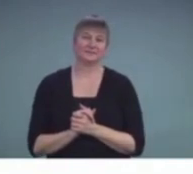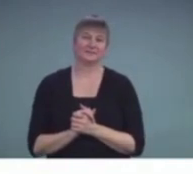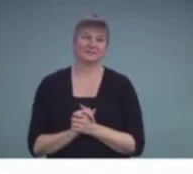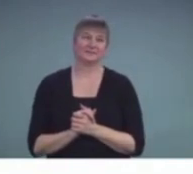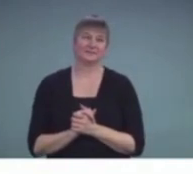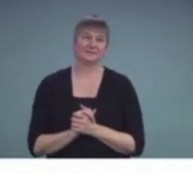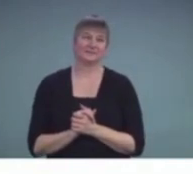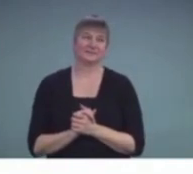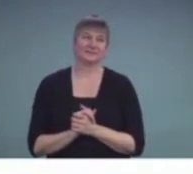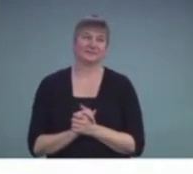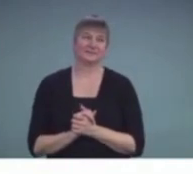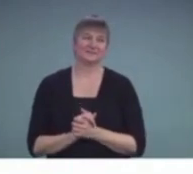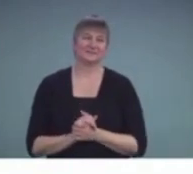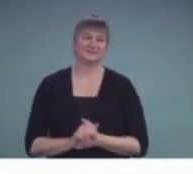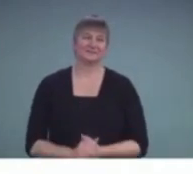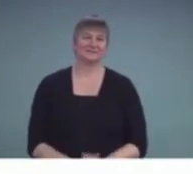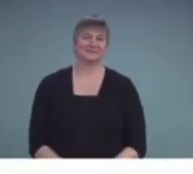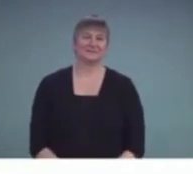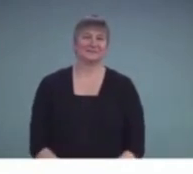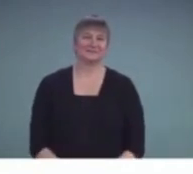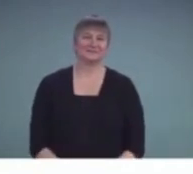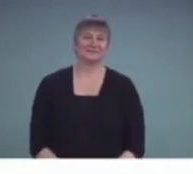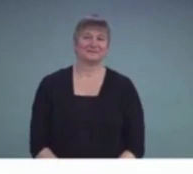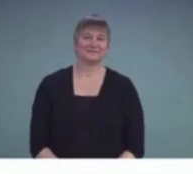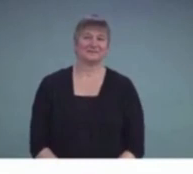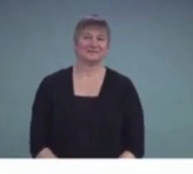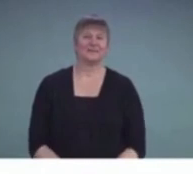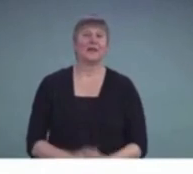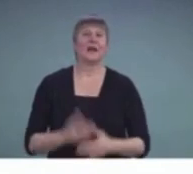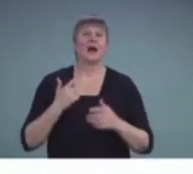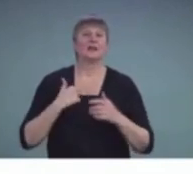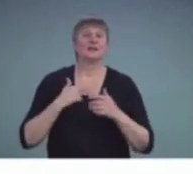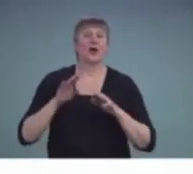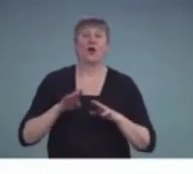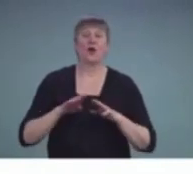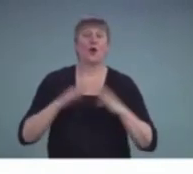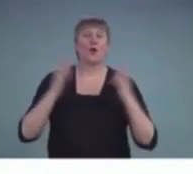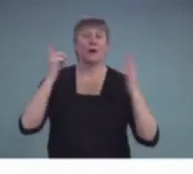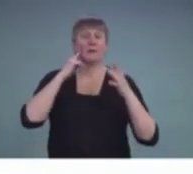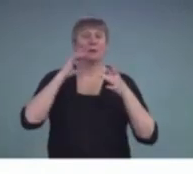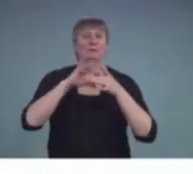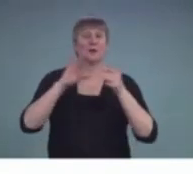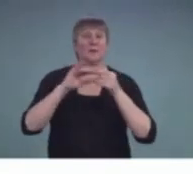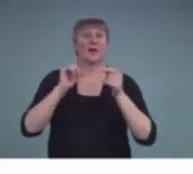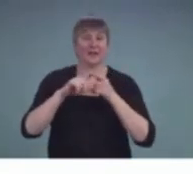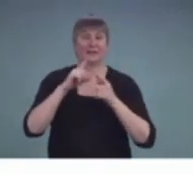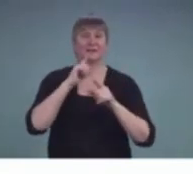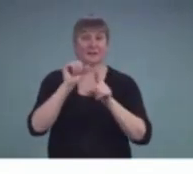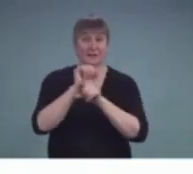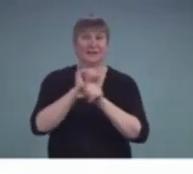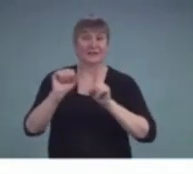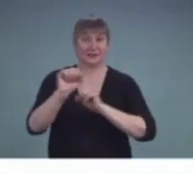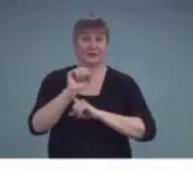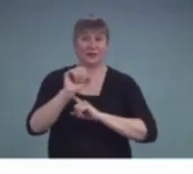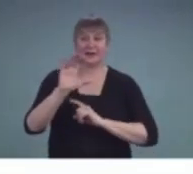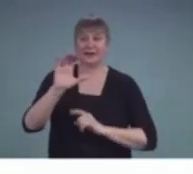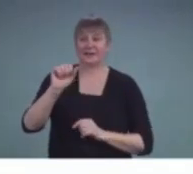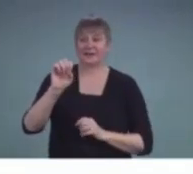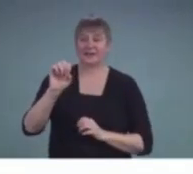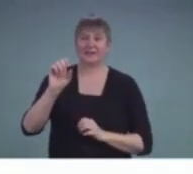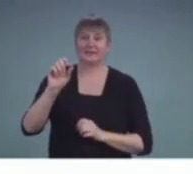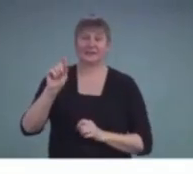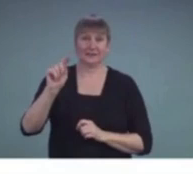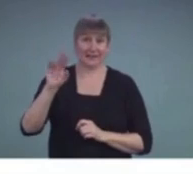So, I'm going to start about talking about this case study. I was involved as an expert witness